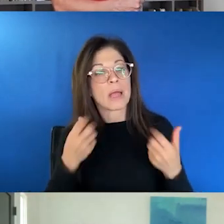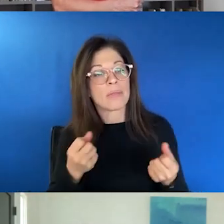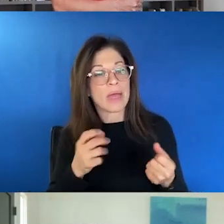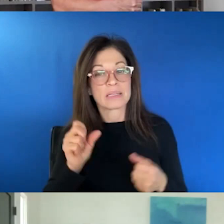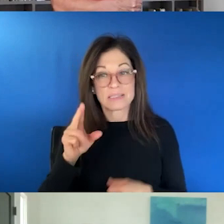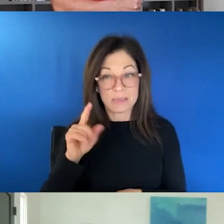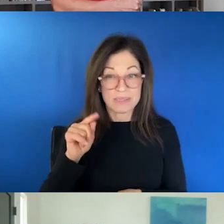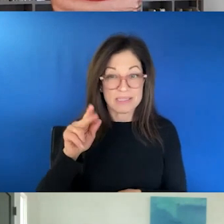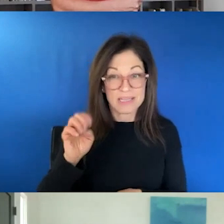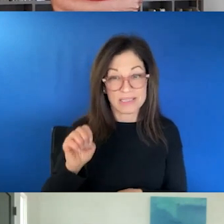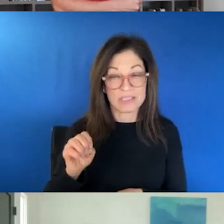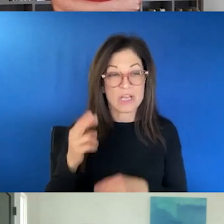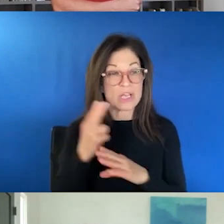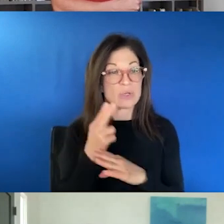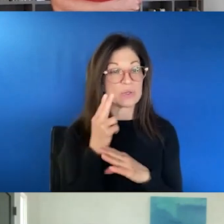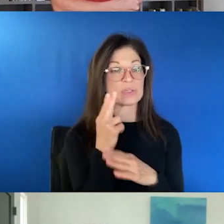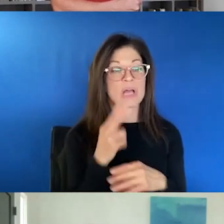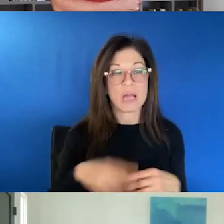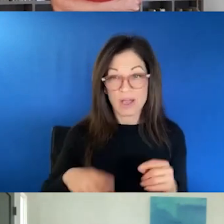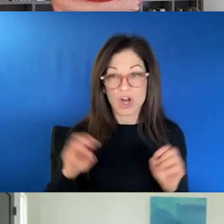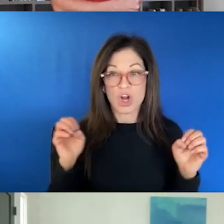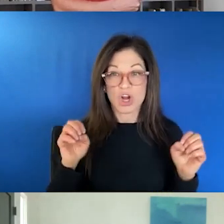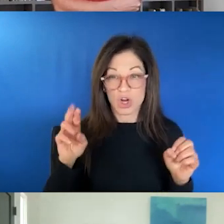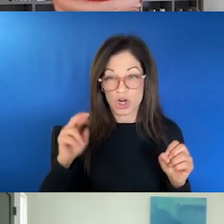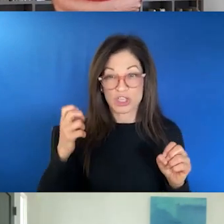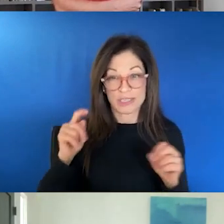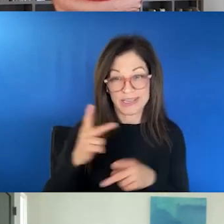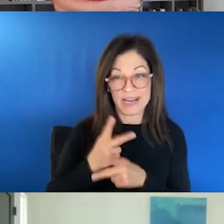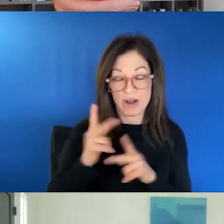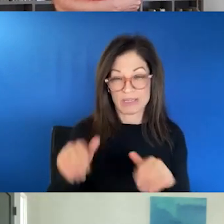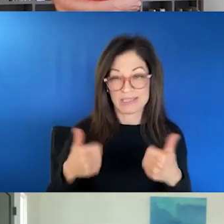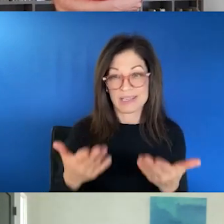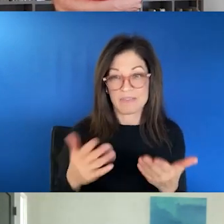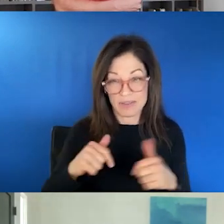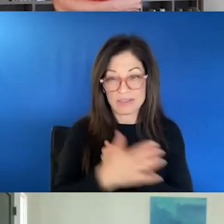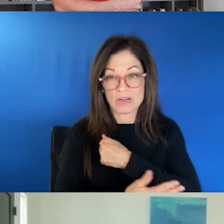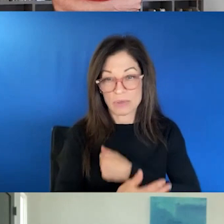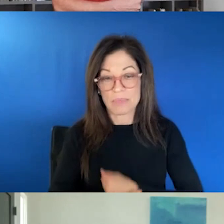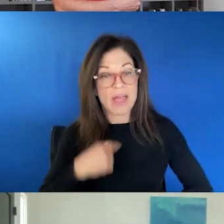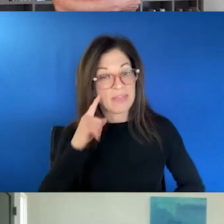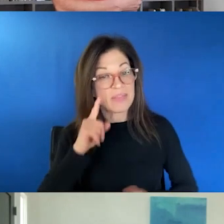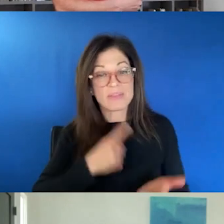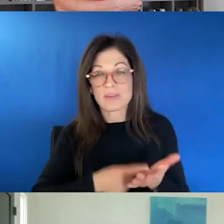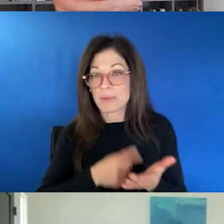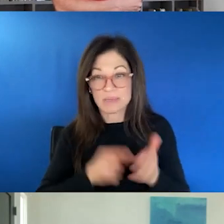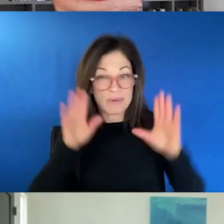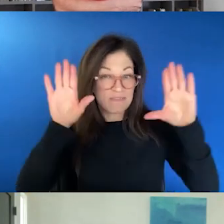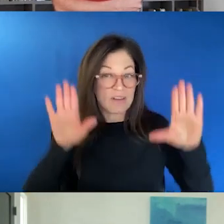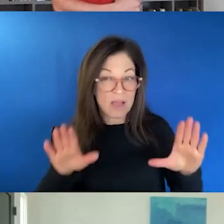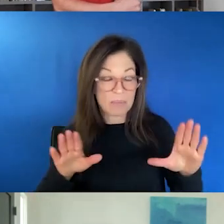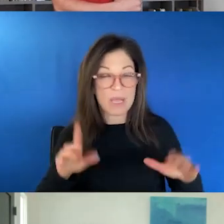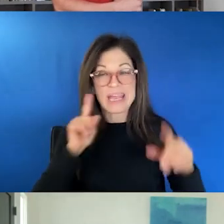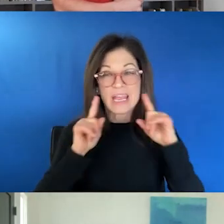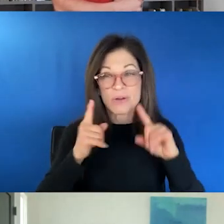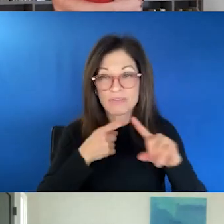use urgent care is delivered in this country. And while I think this debate has been phenomenal, I think, hearing from people